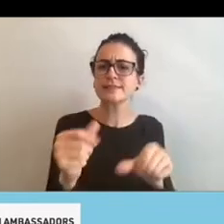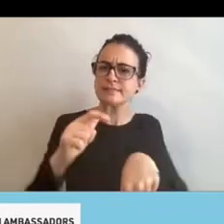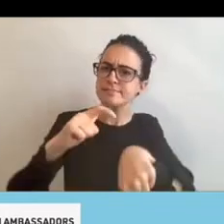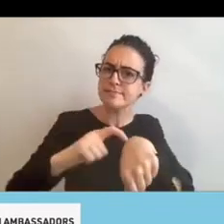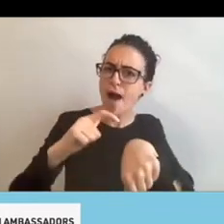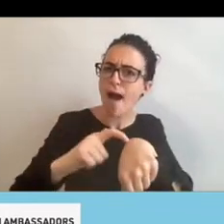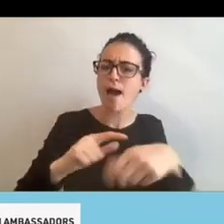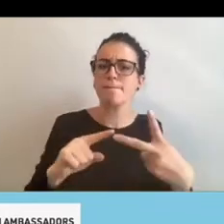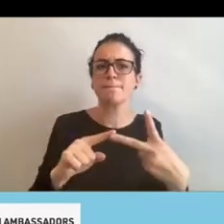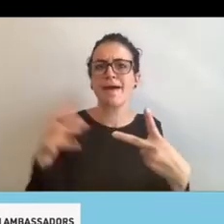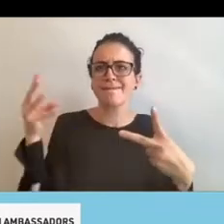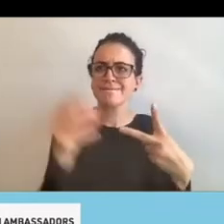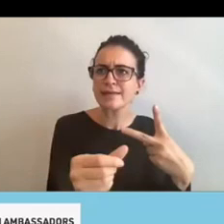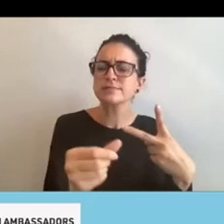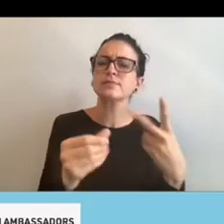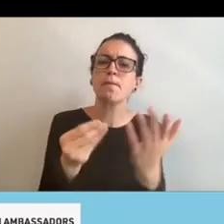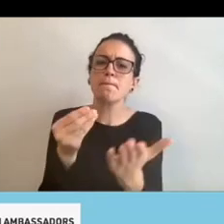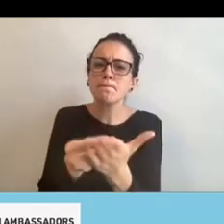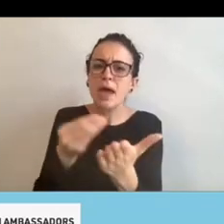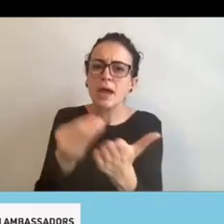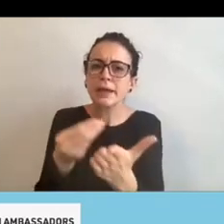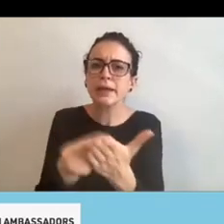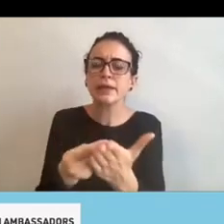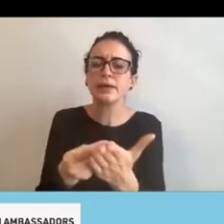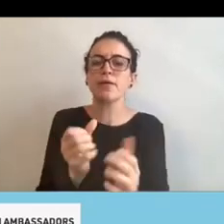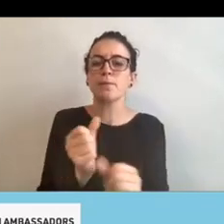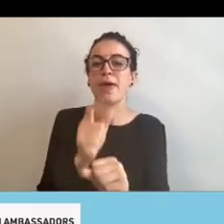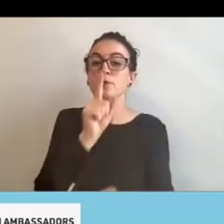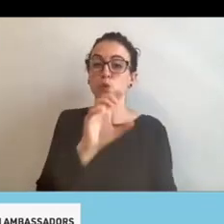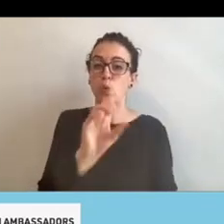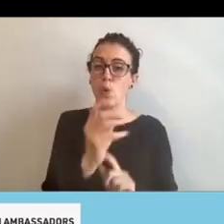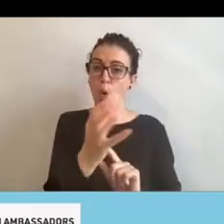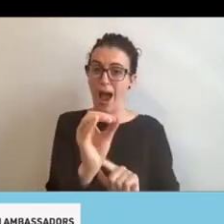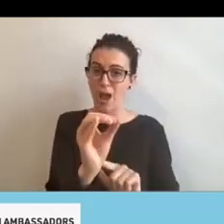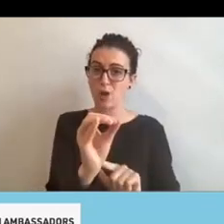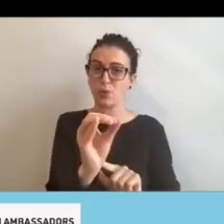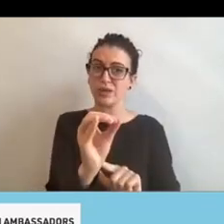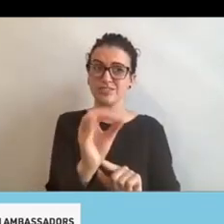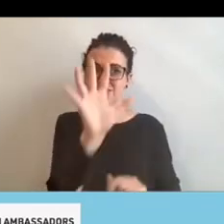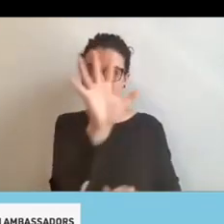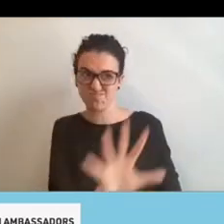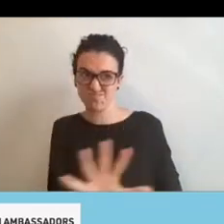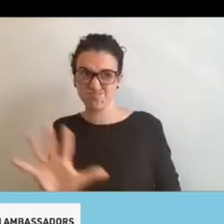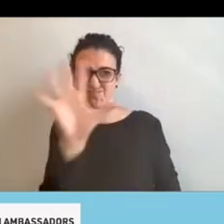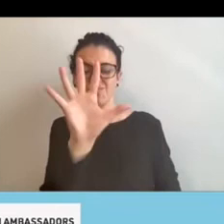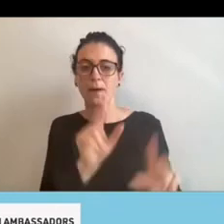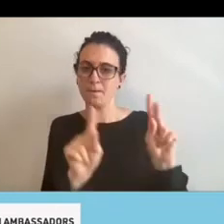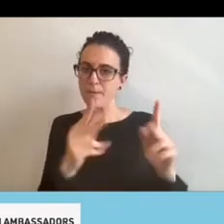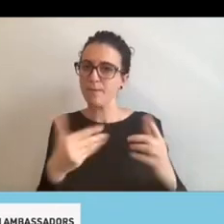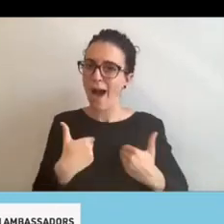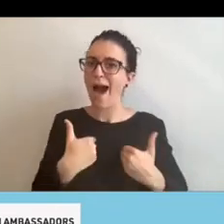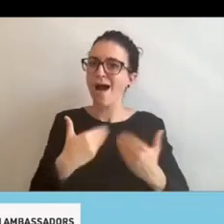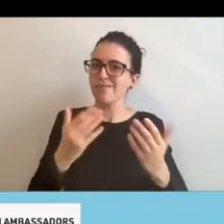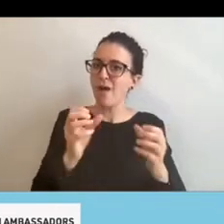making sure that Ohioans have opportunities to use technology